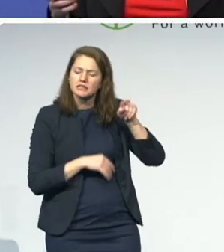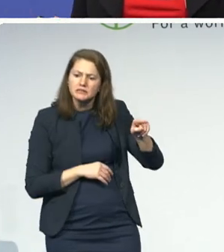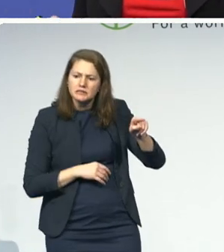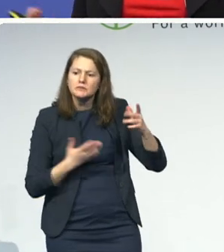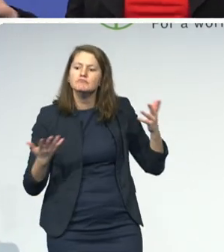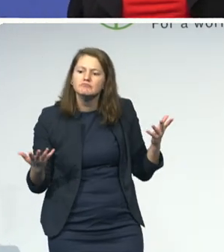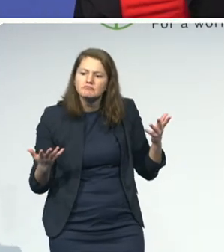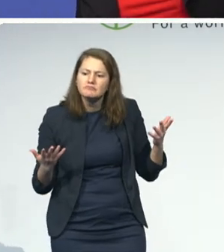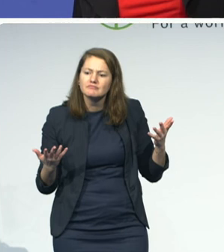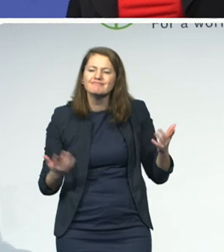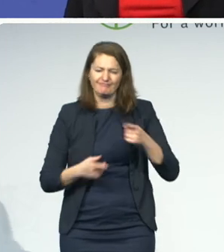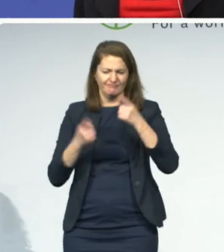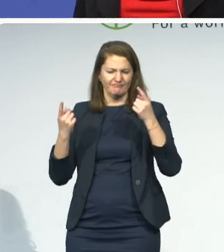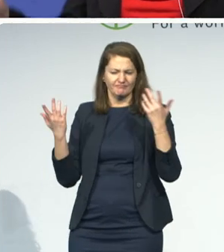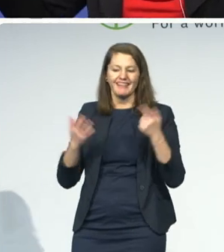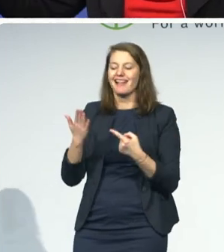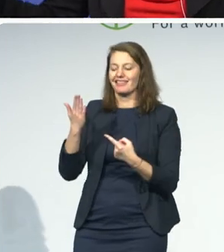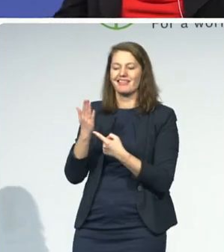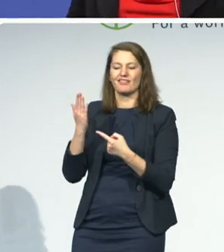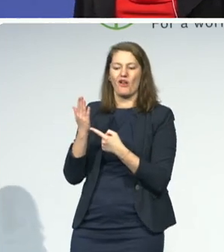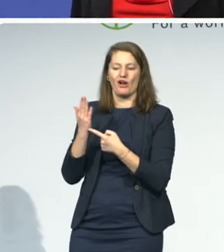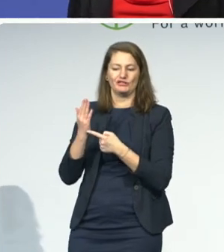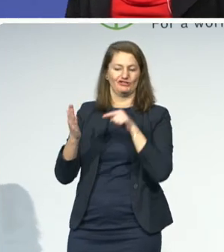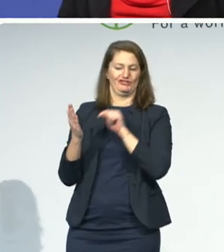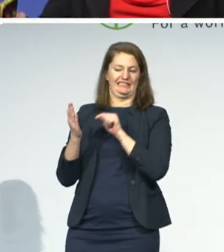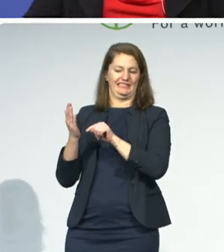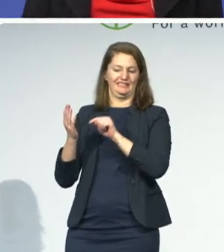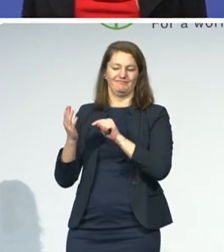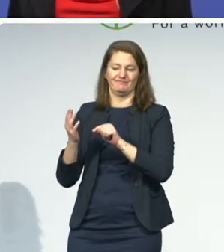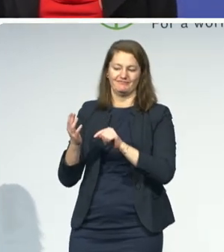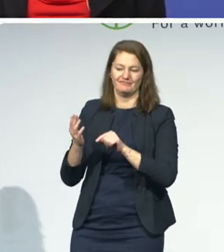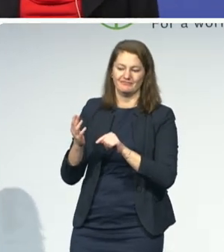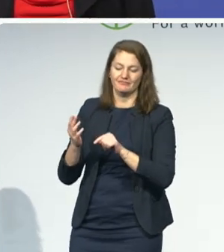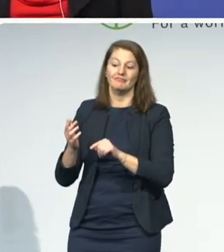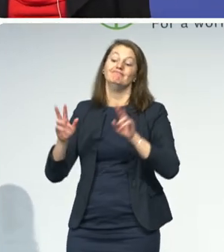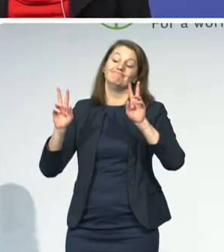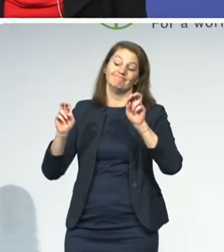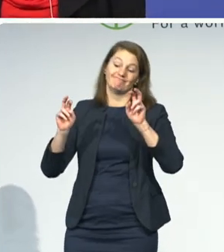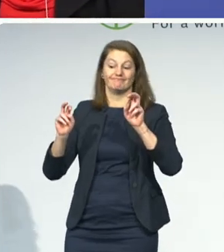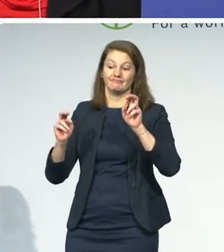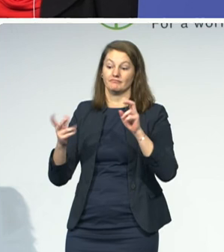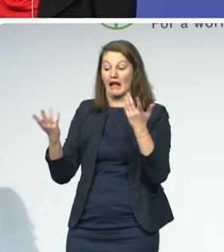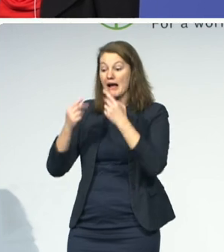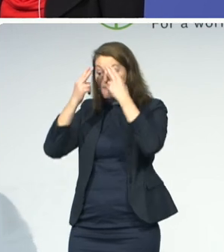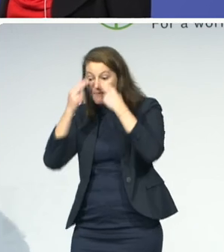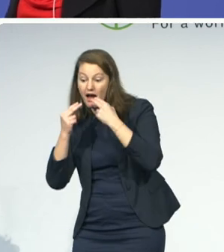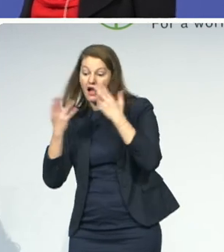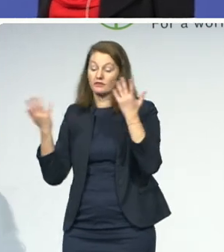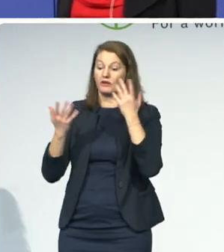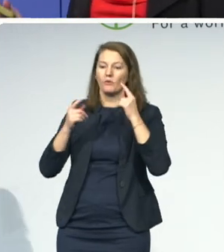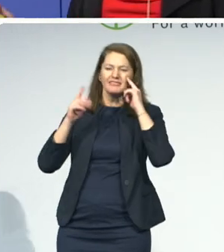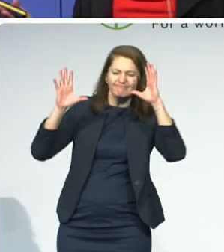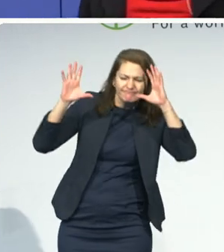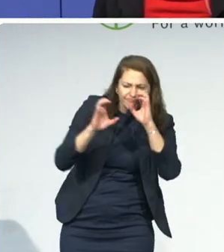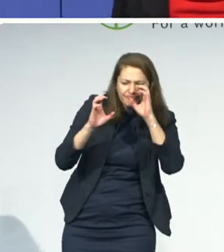now, if you're blind, you're often told, no, you can't do that, because you can't do the math and science, well, let's change that. Let's